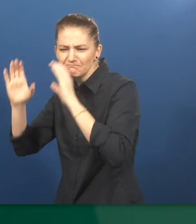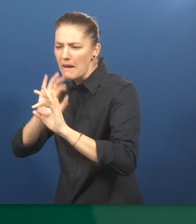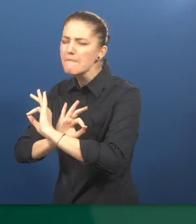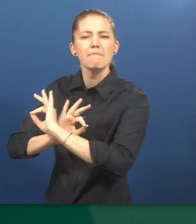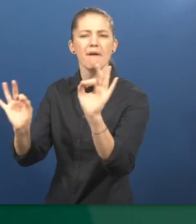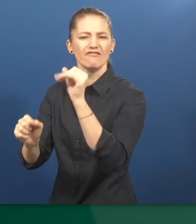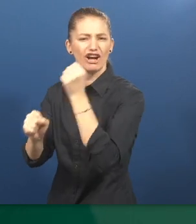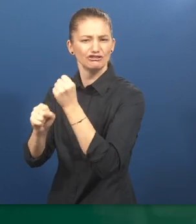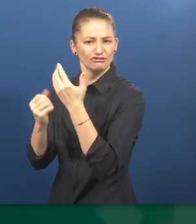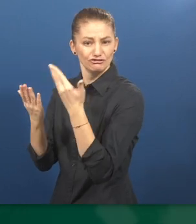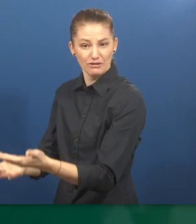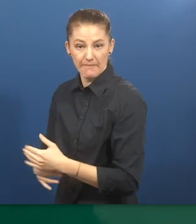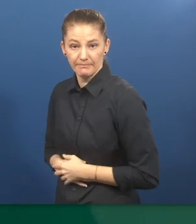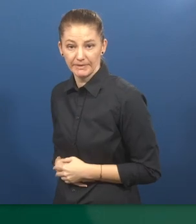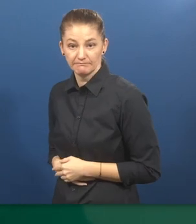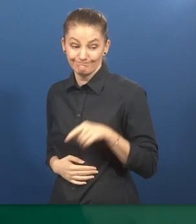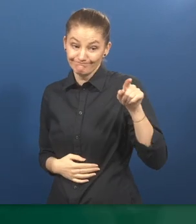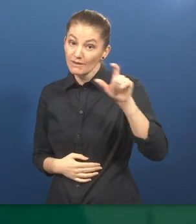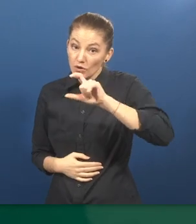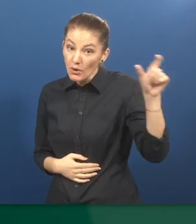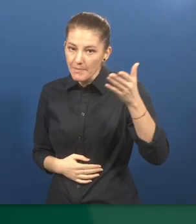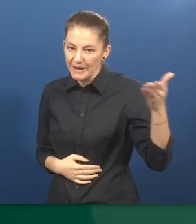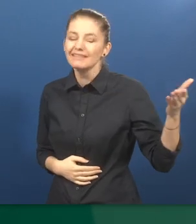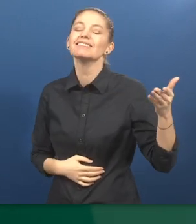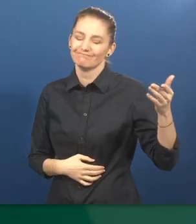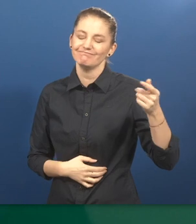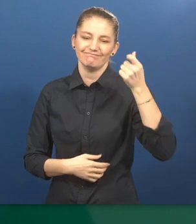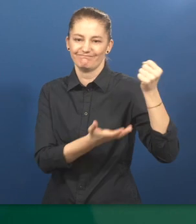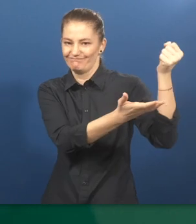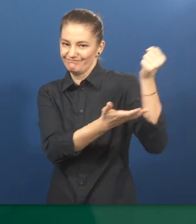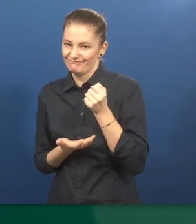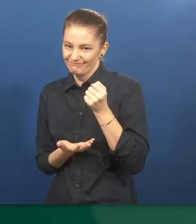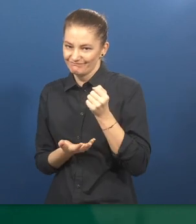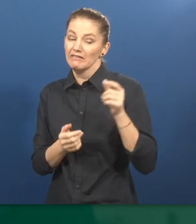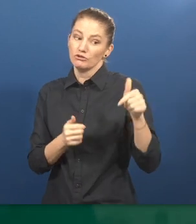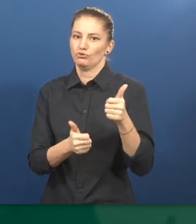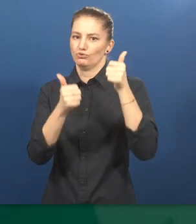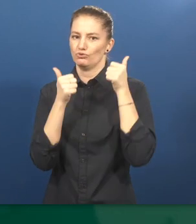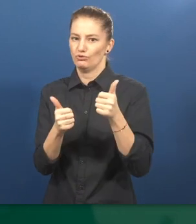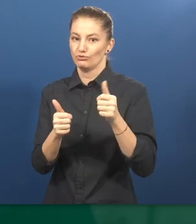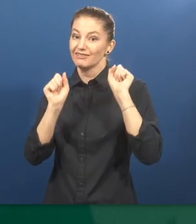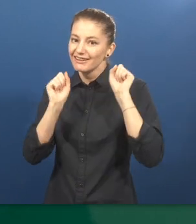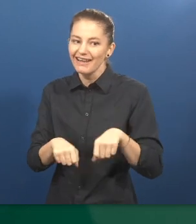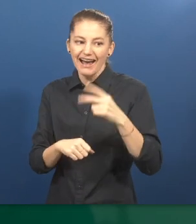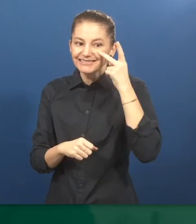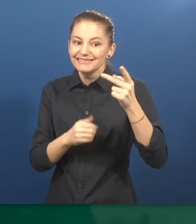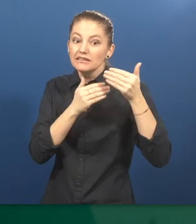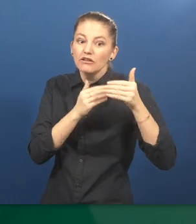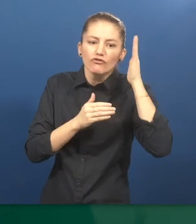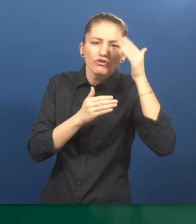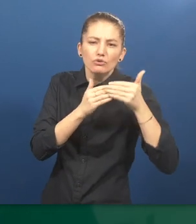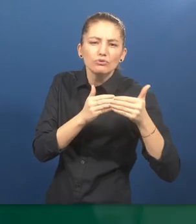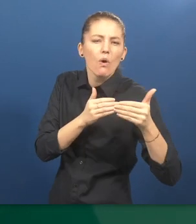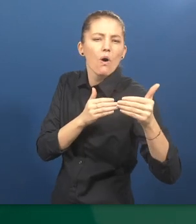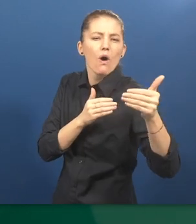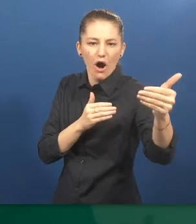the way to the perfect jobs. It's only the companies that contribute to make this happening and which is a good thing because it shows that in the long run